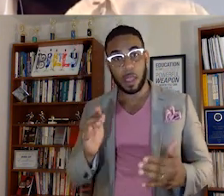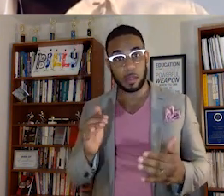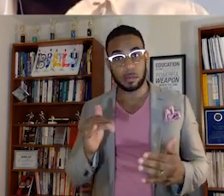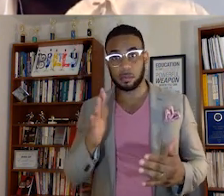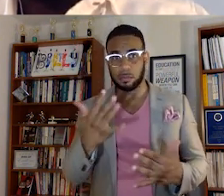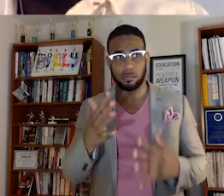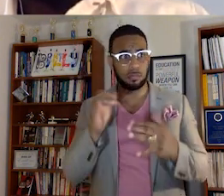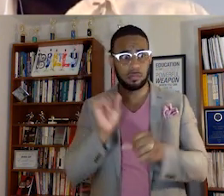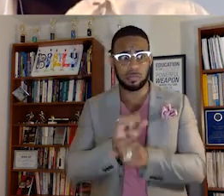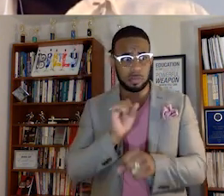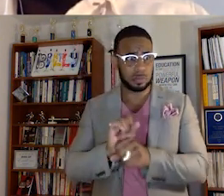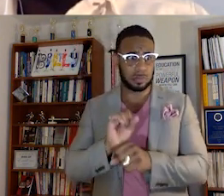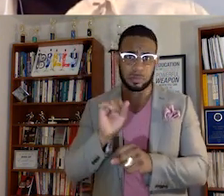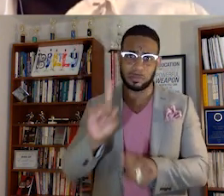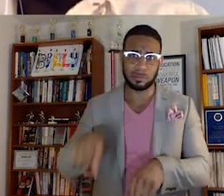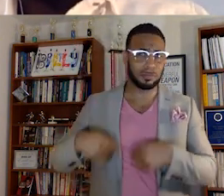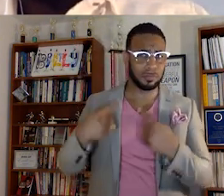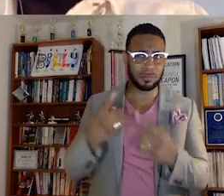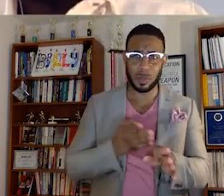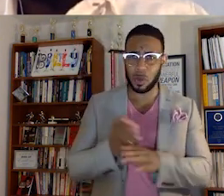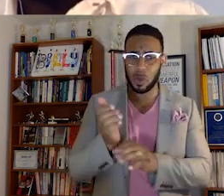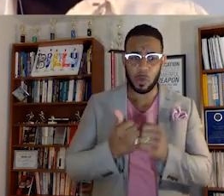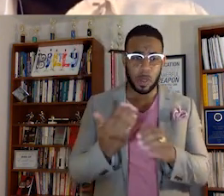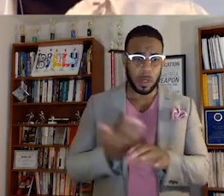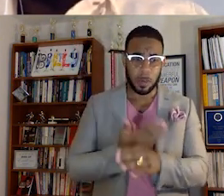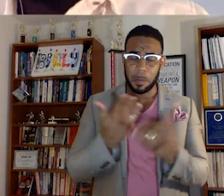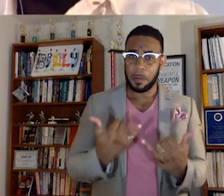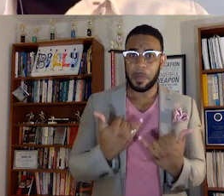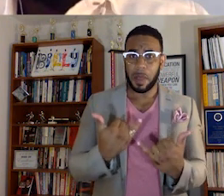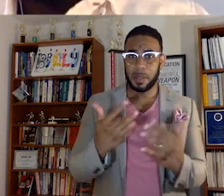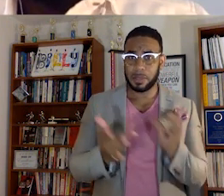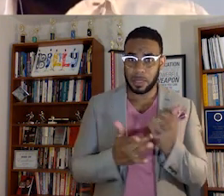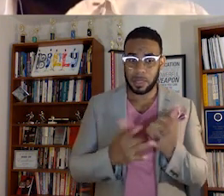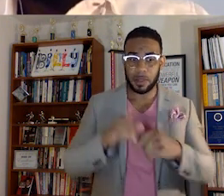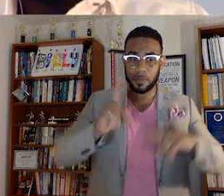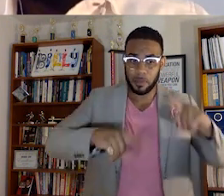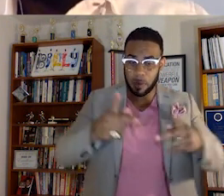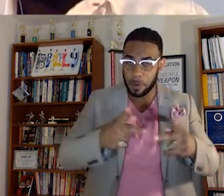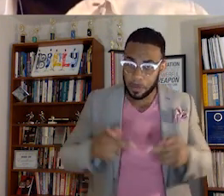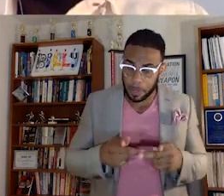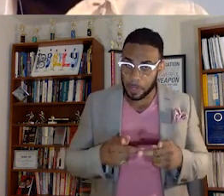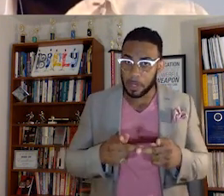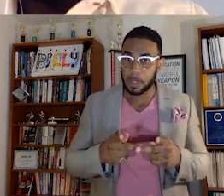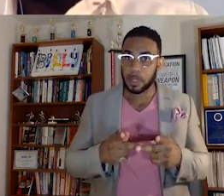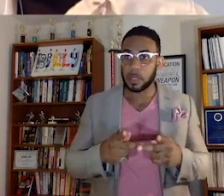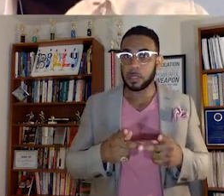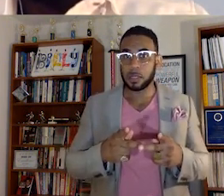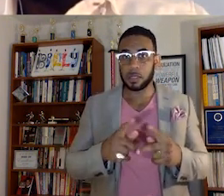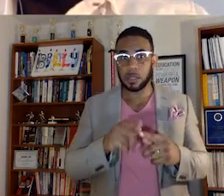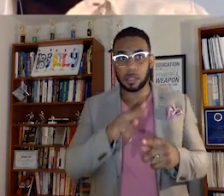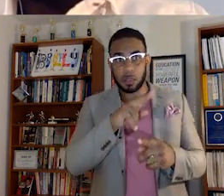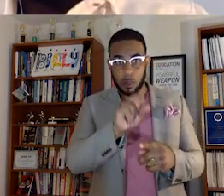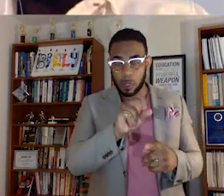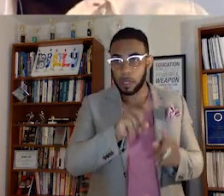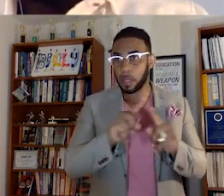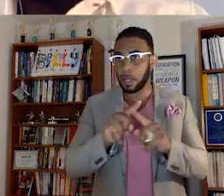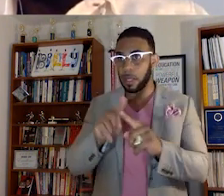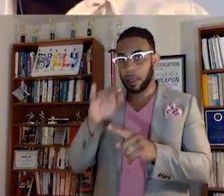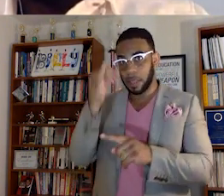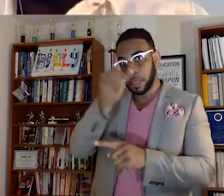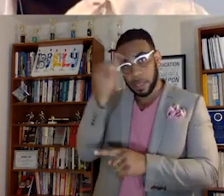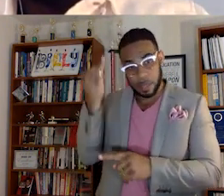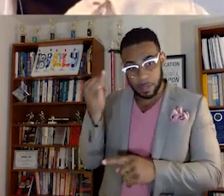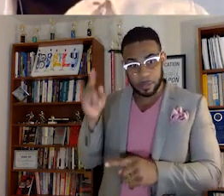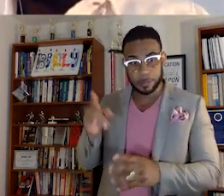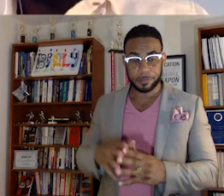worked his entire career with modern technology in various places in the U.S. and in Italy.